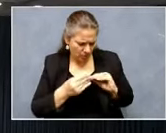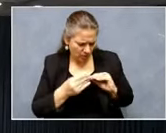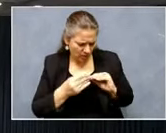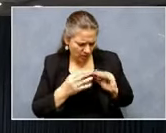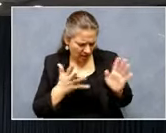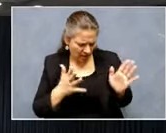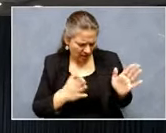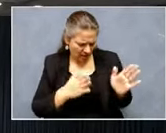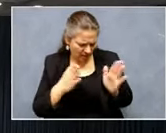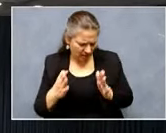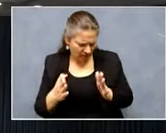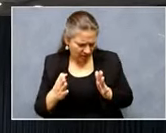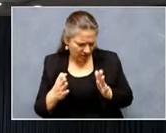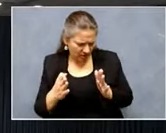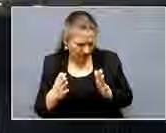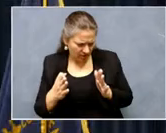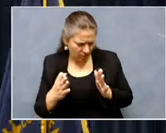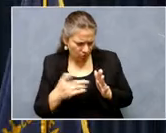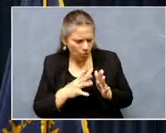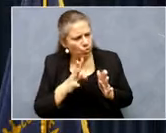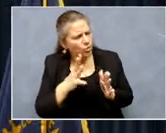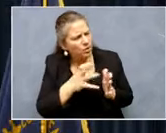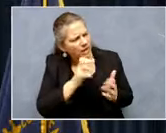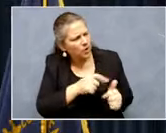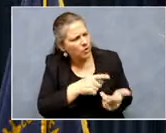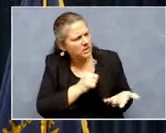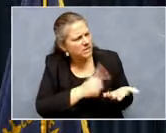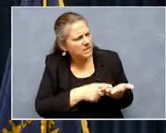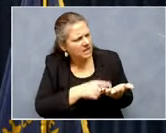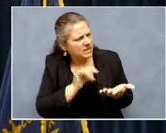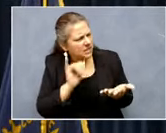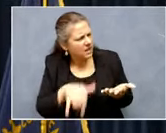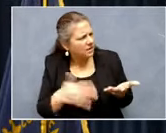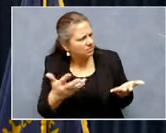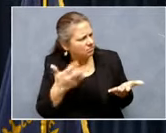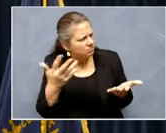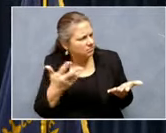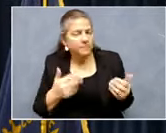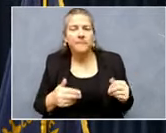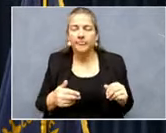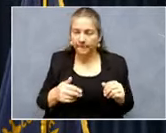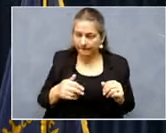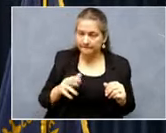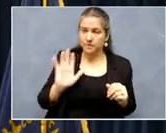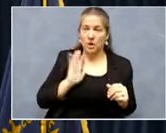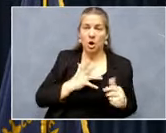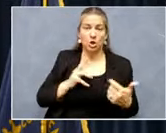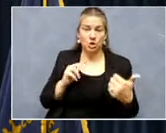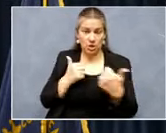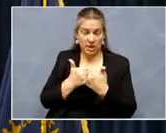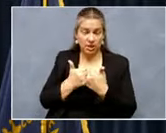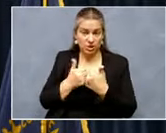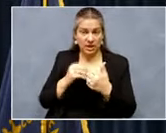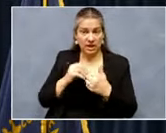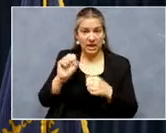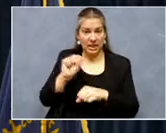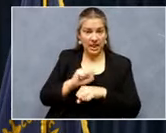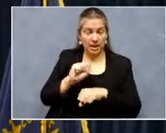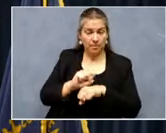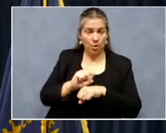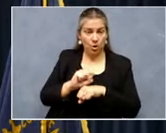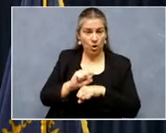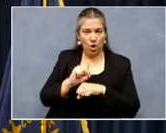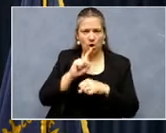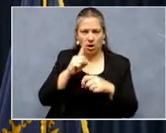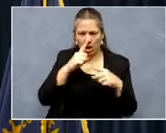a downward. So can you just talk about Yeah. So, so, so our challenges in the, in the labor market are complex.